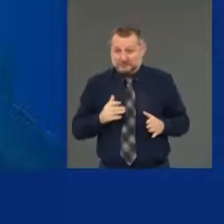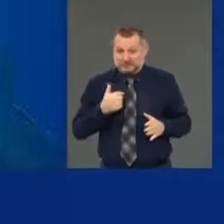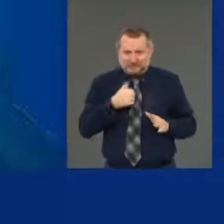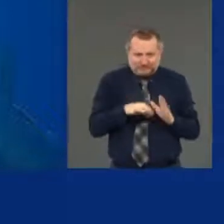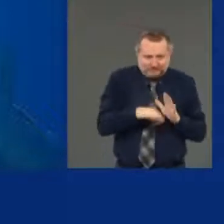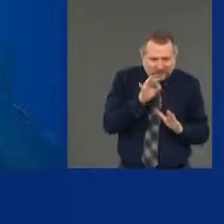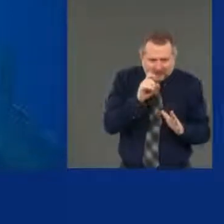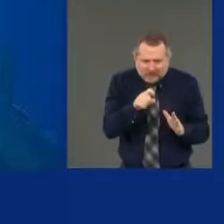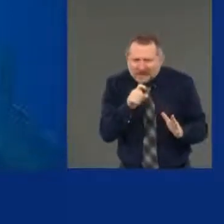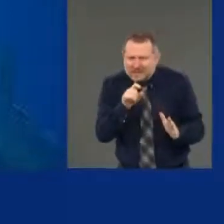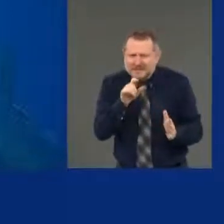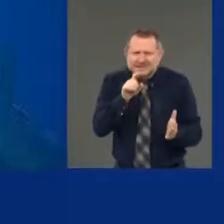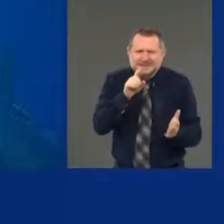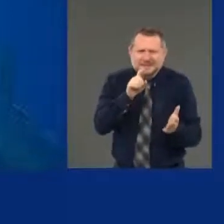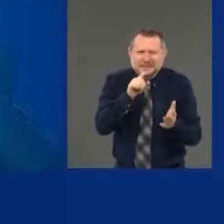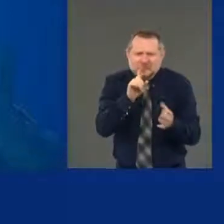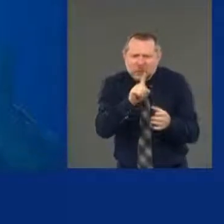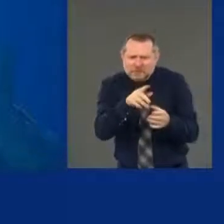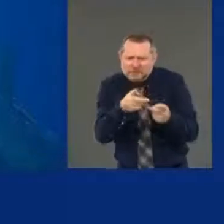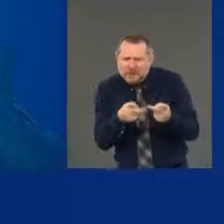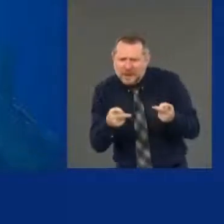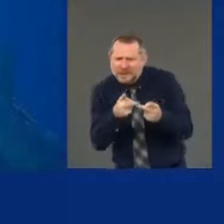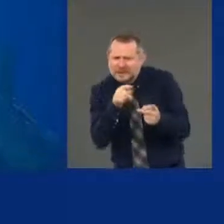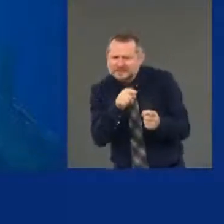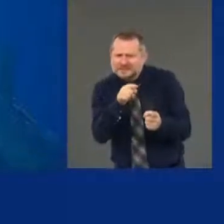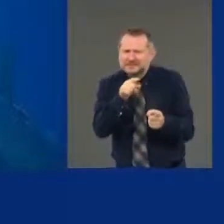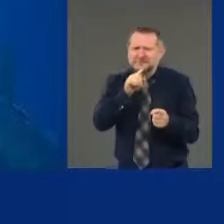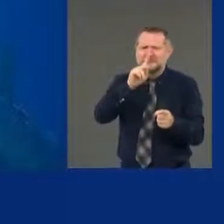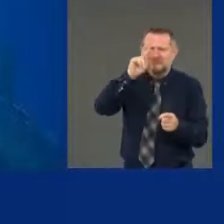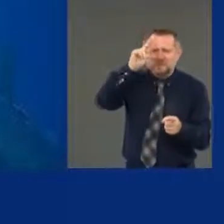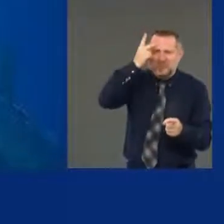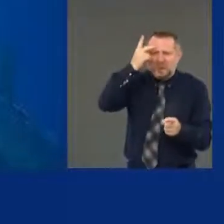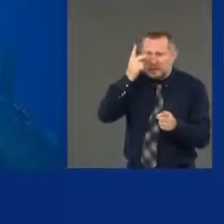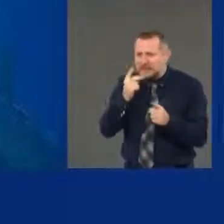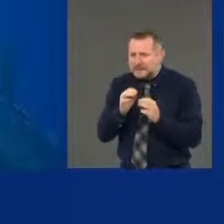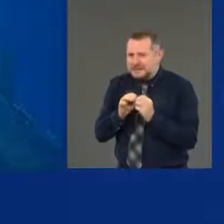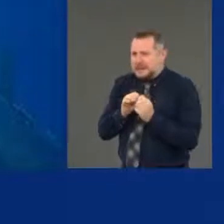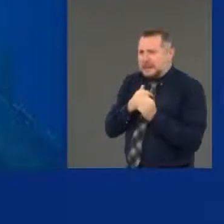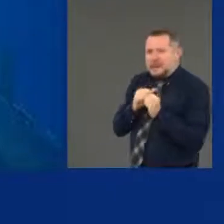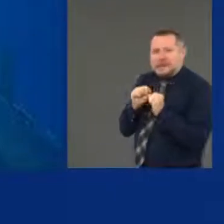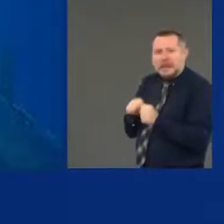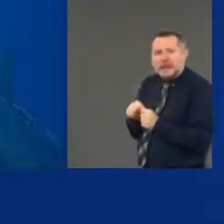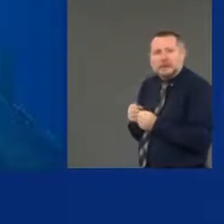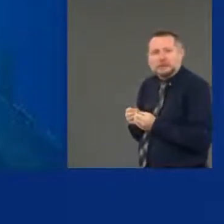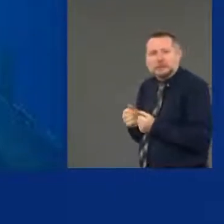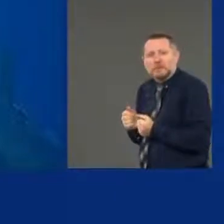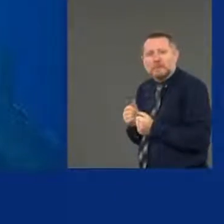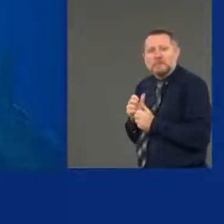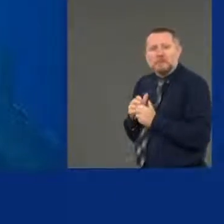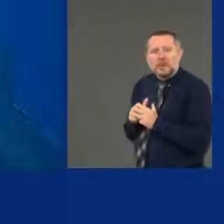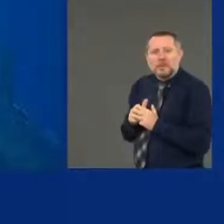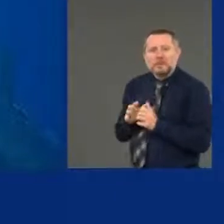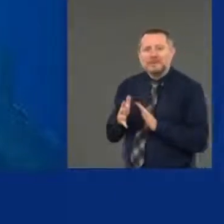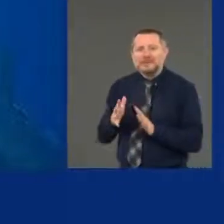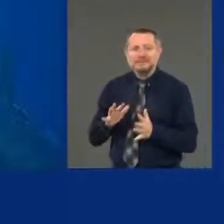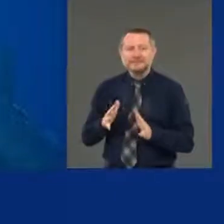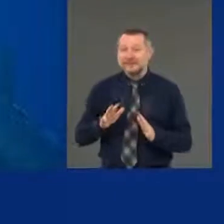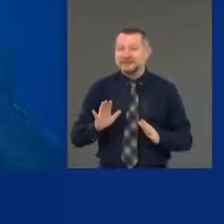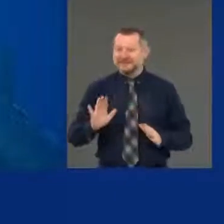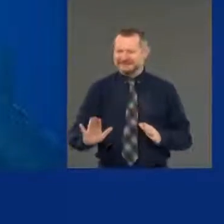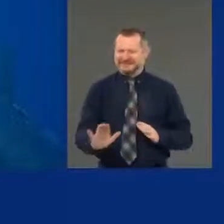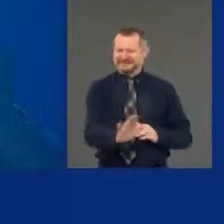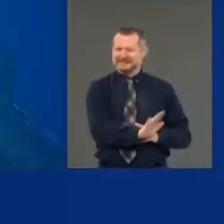satiate this conversation. The conversation is too real. It's not about